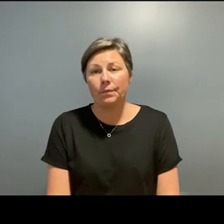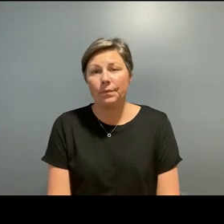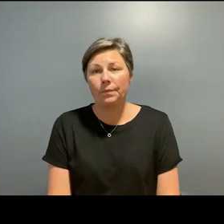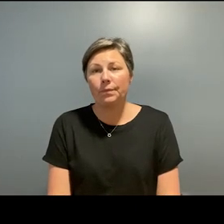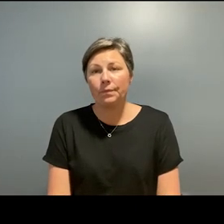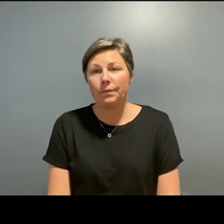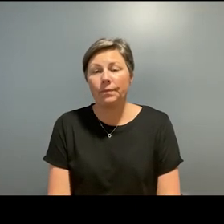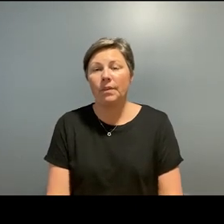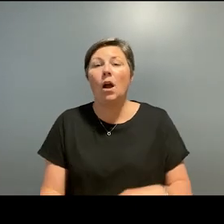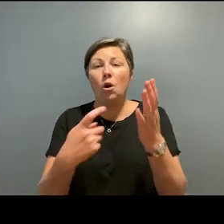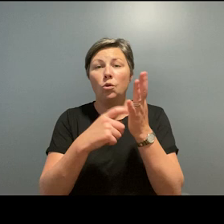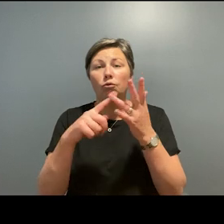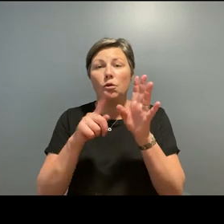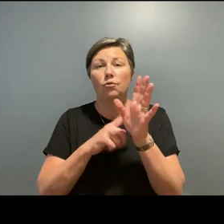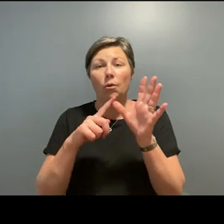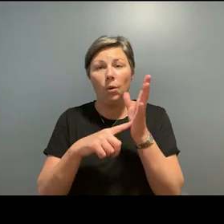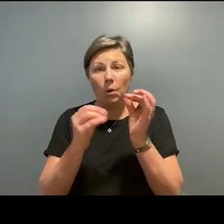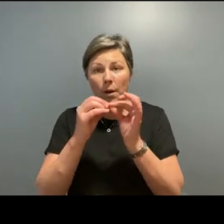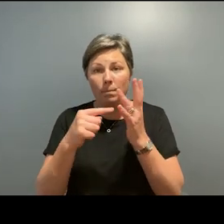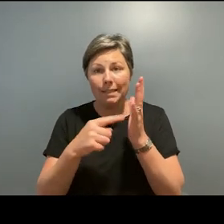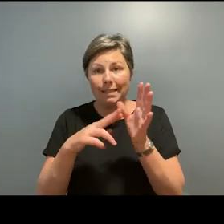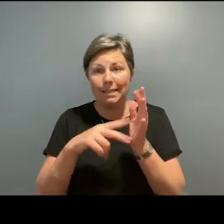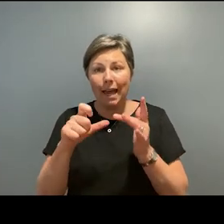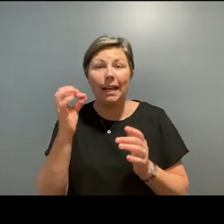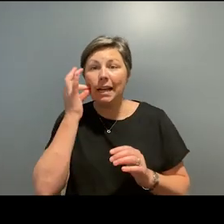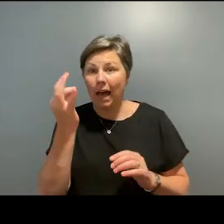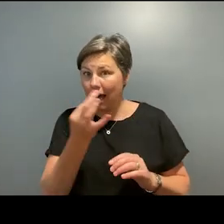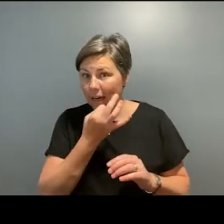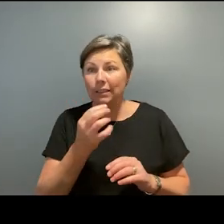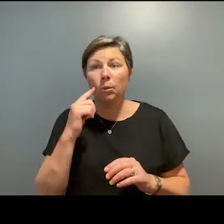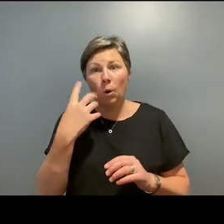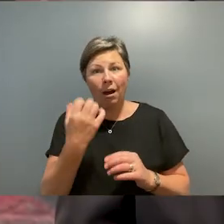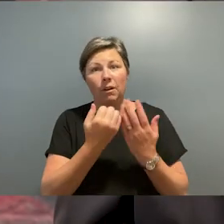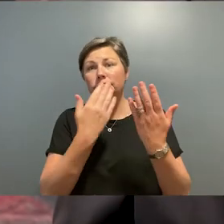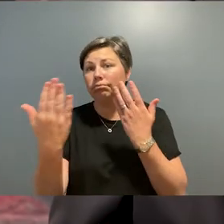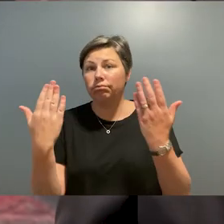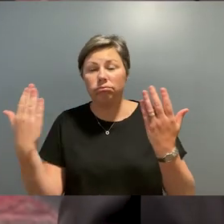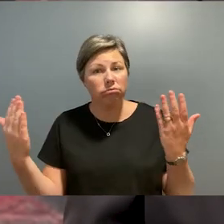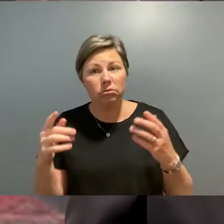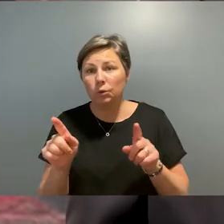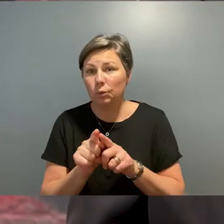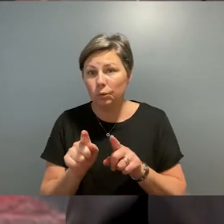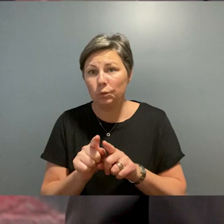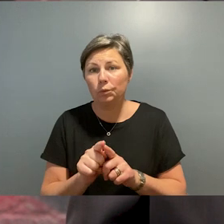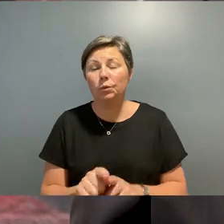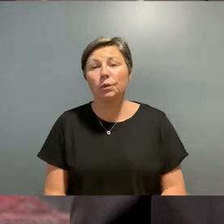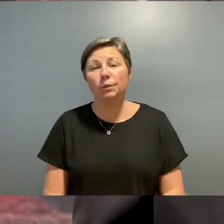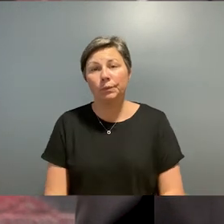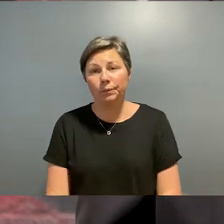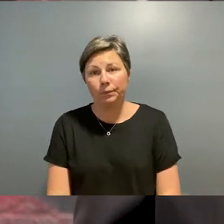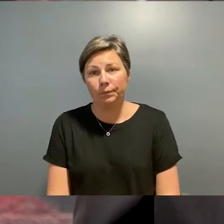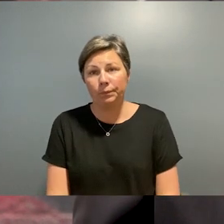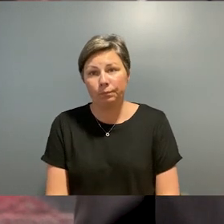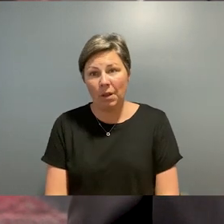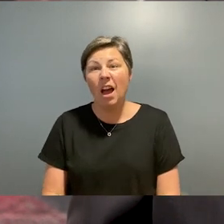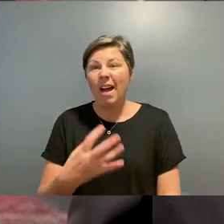site responsive exhibition at royal botanic gardens victoria is curated by isabel parker phillip senior curator of contemporary australian art at the